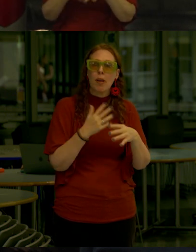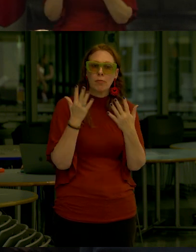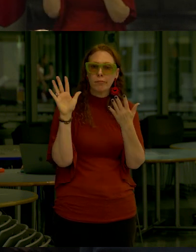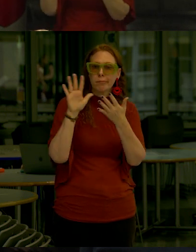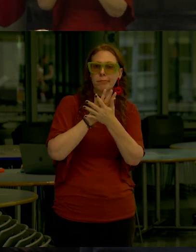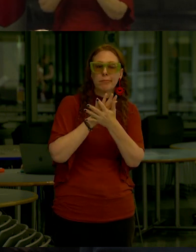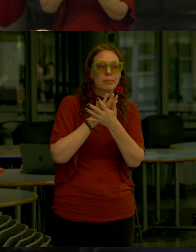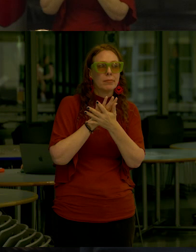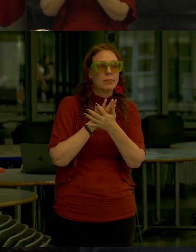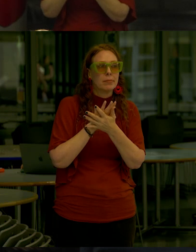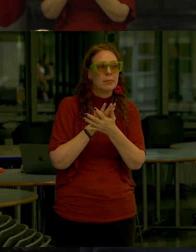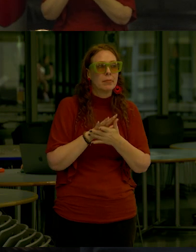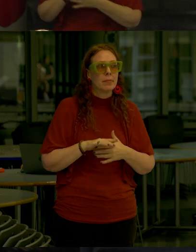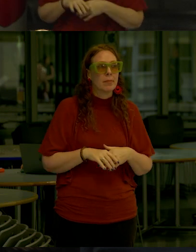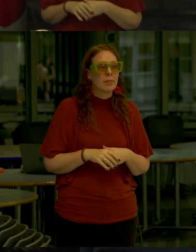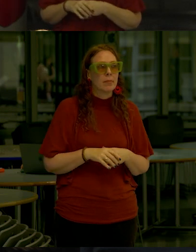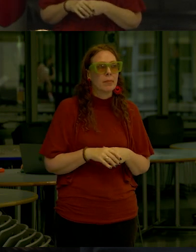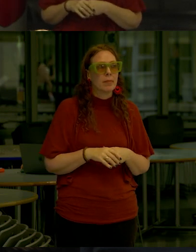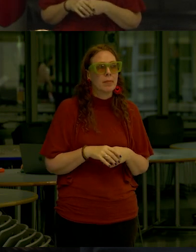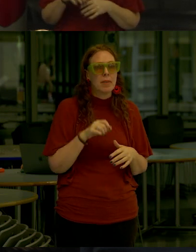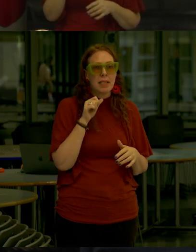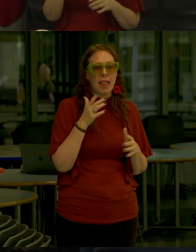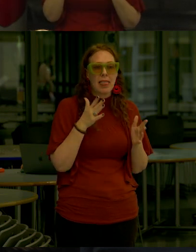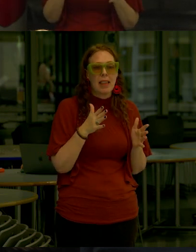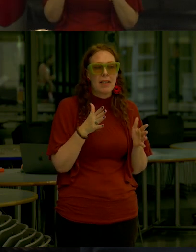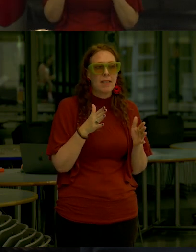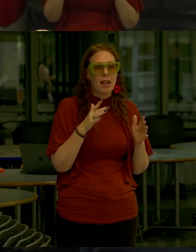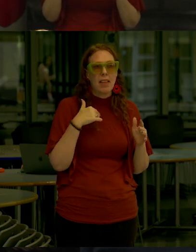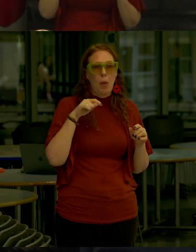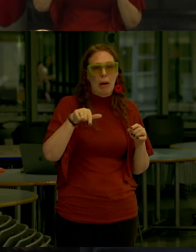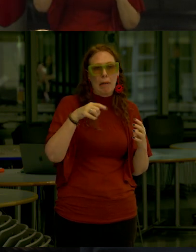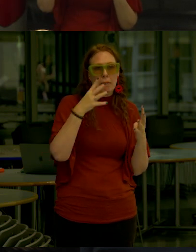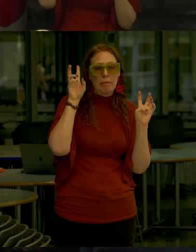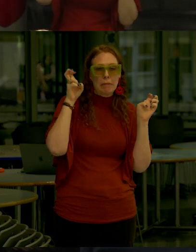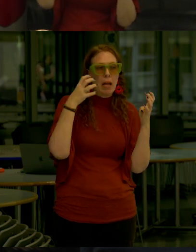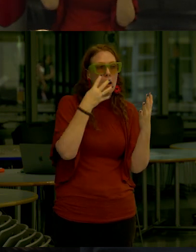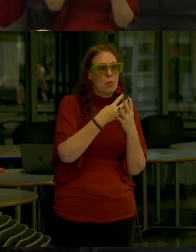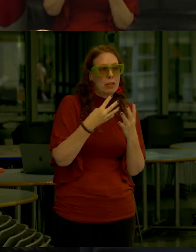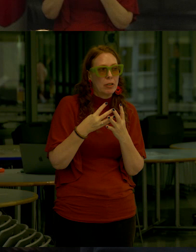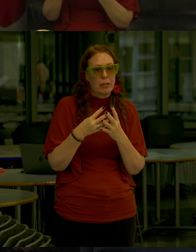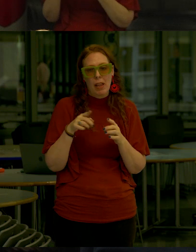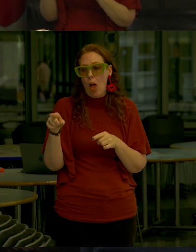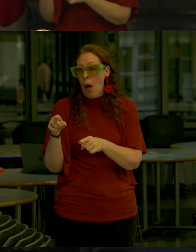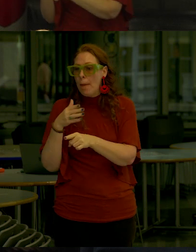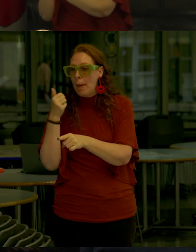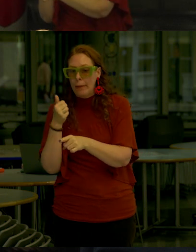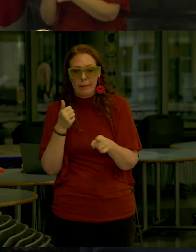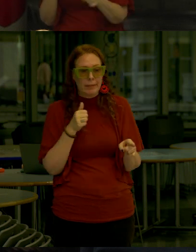one that's out of sight doesn't leave the neighborhood feeling like it's in a prison on Albany Thames, Rector and the other